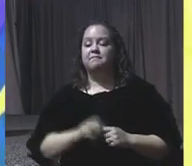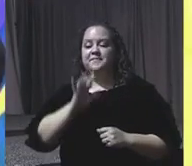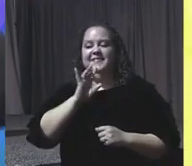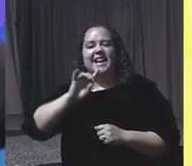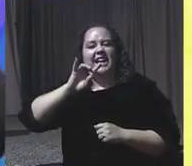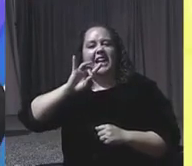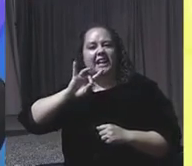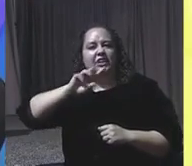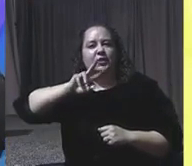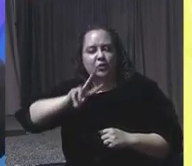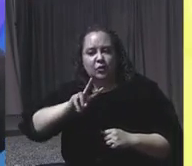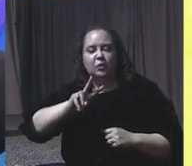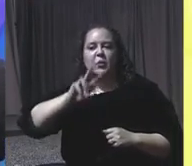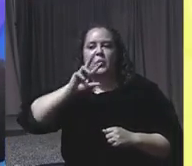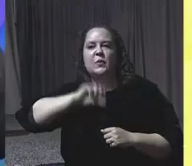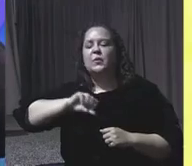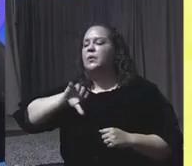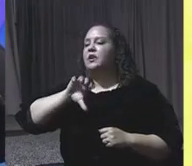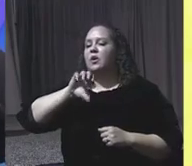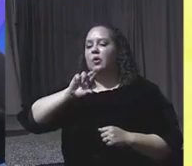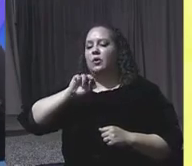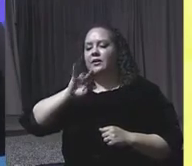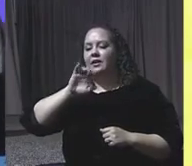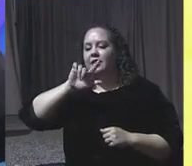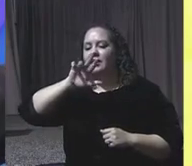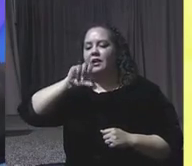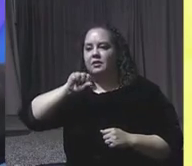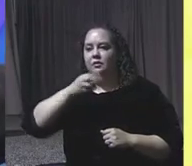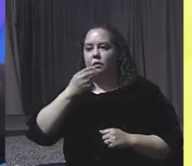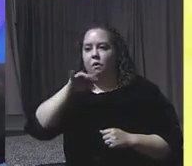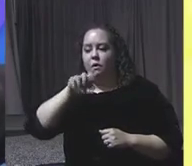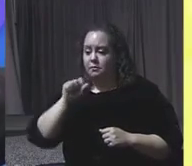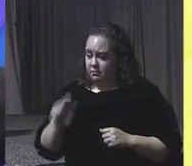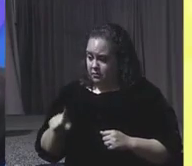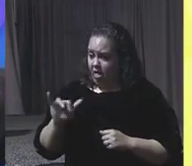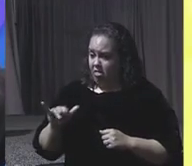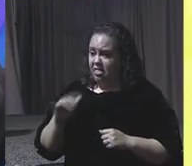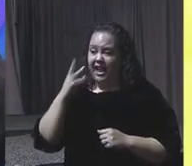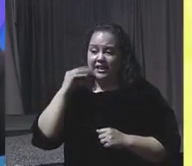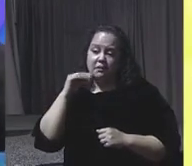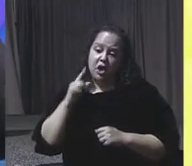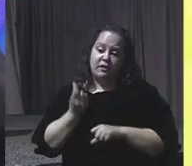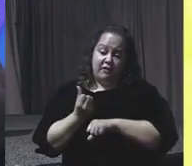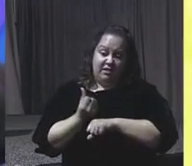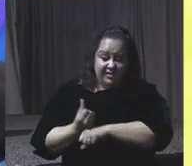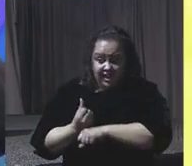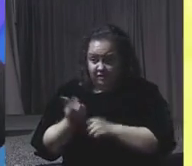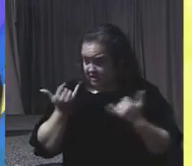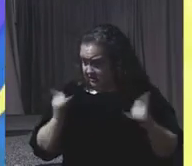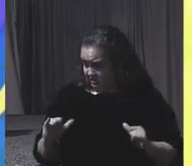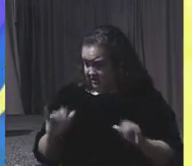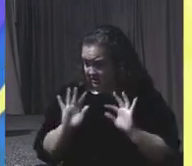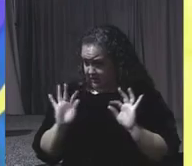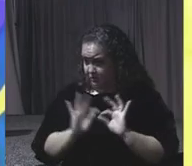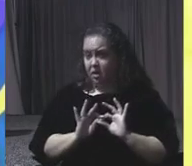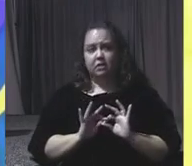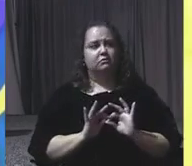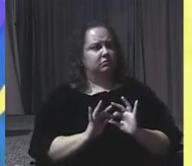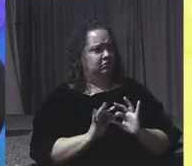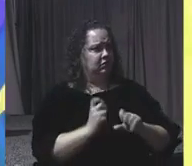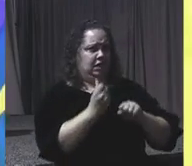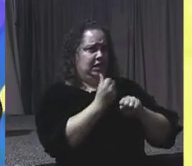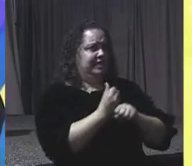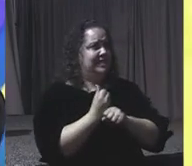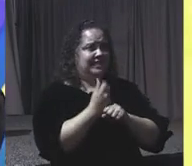-old Cornelius Holmes was asked if the experience of the enslaved still mattered, he answered, though the slavery